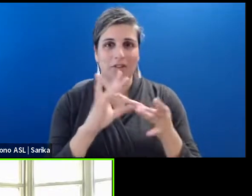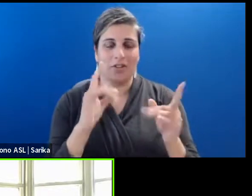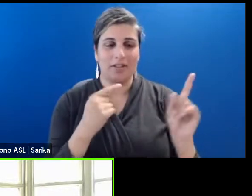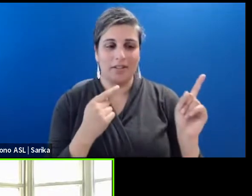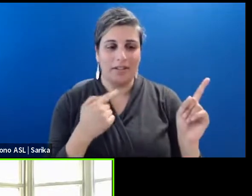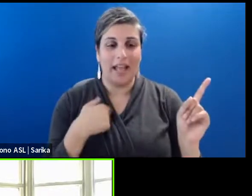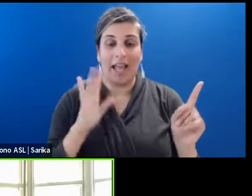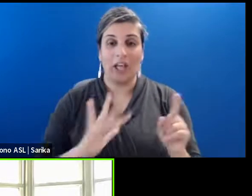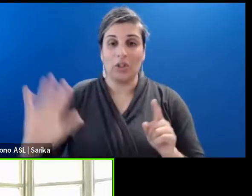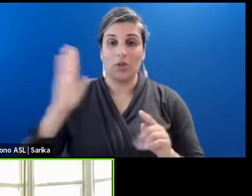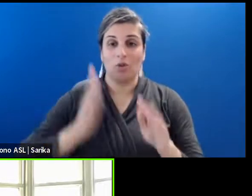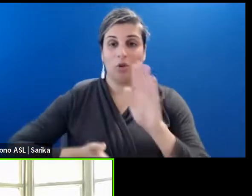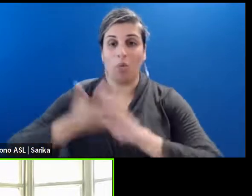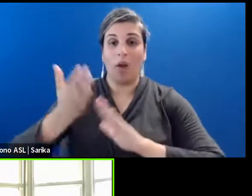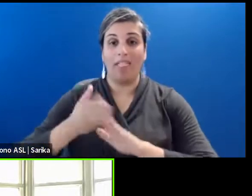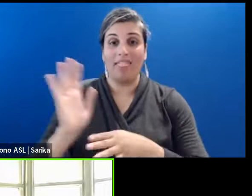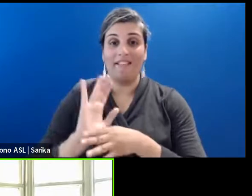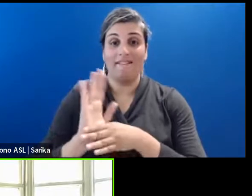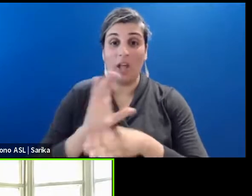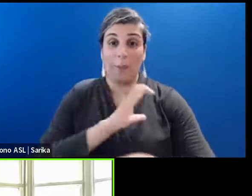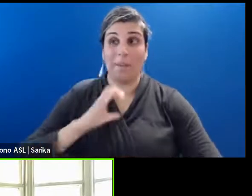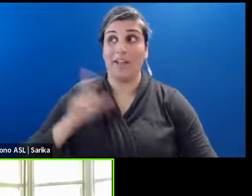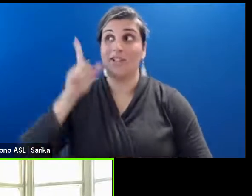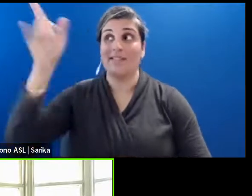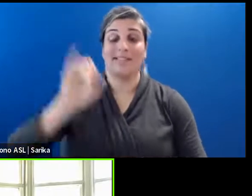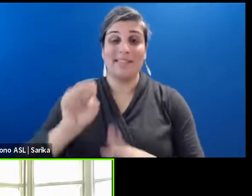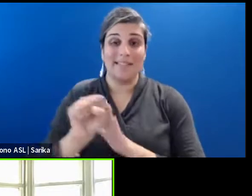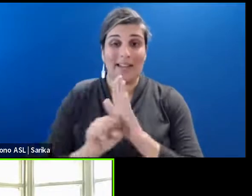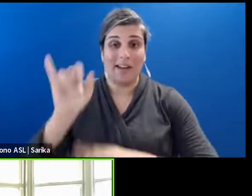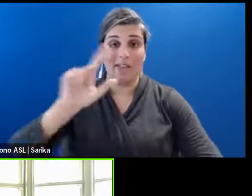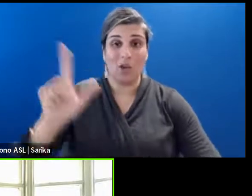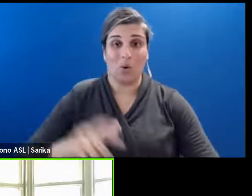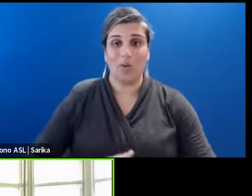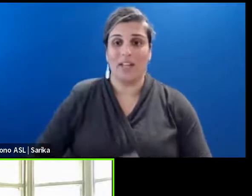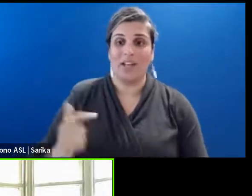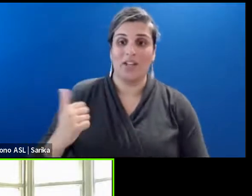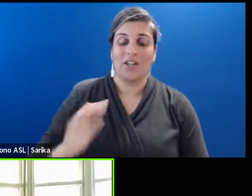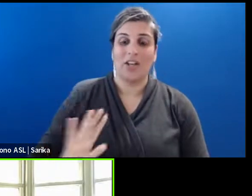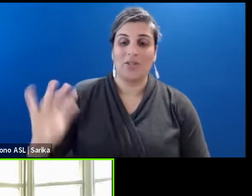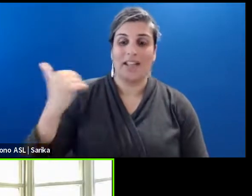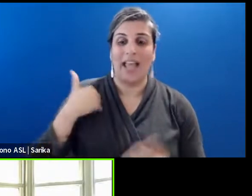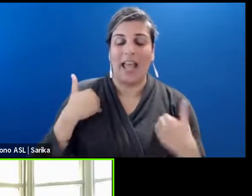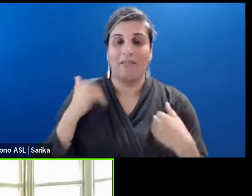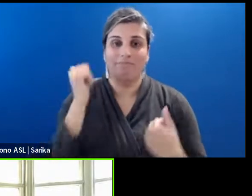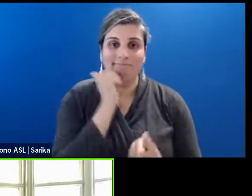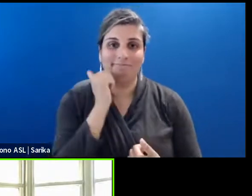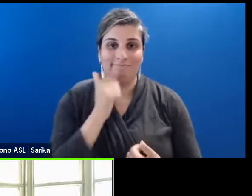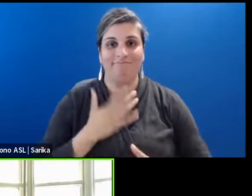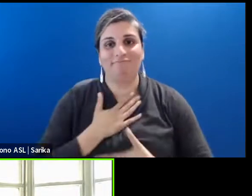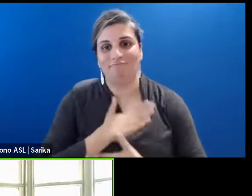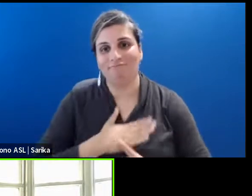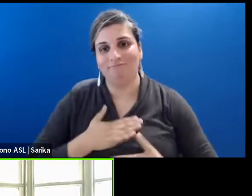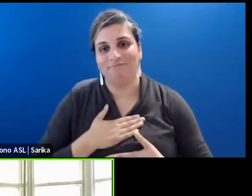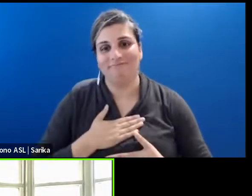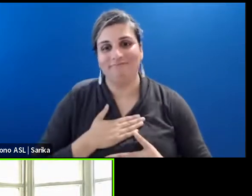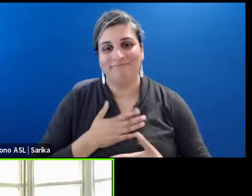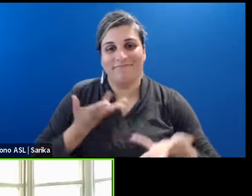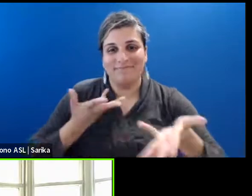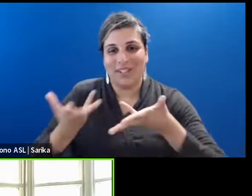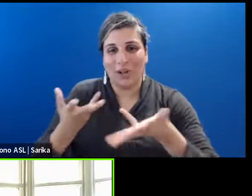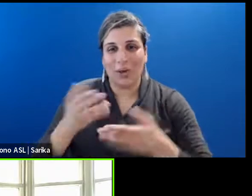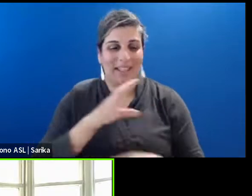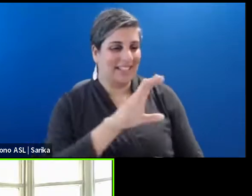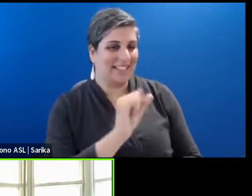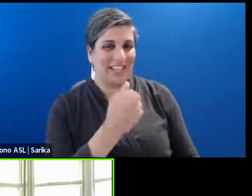film commission in the state of Illinois. So I used to have the daily pleasure of working with our panelists, Cesar Lopez.